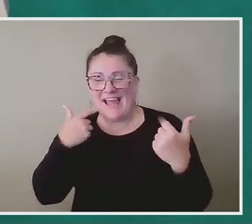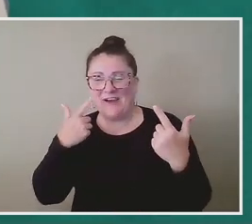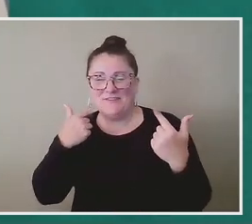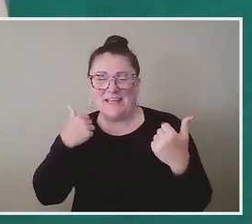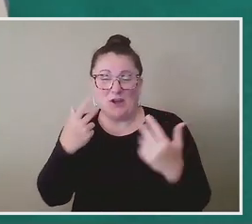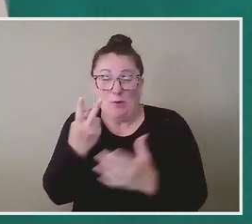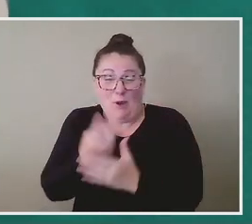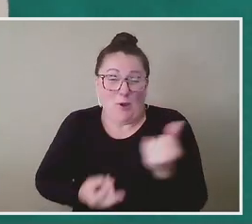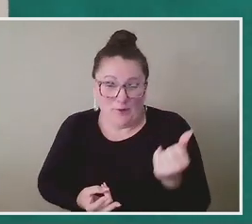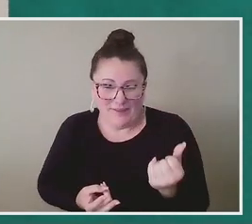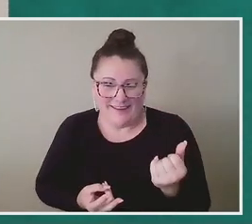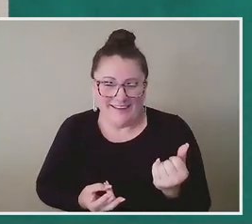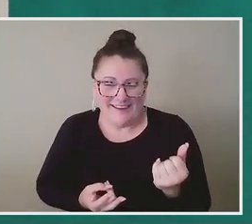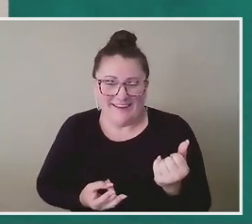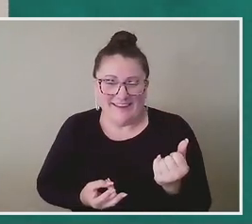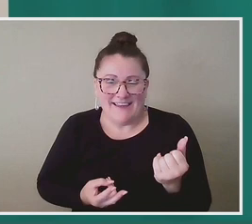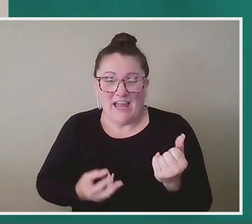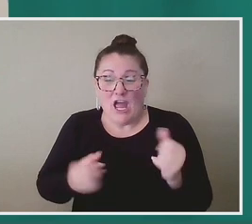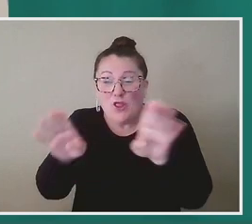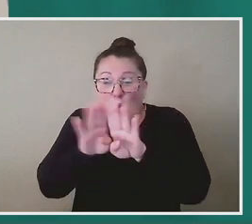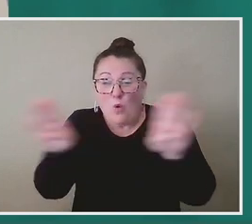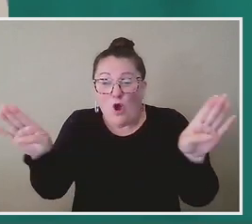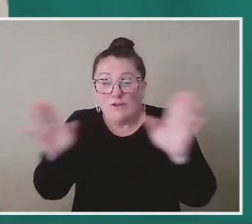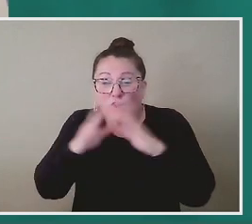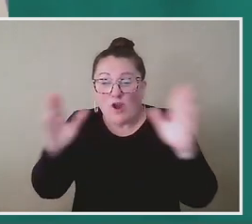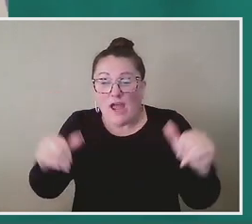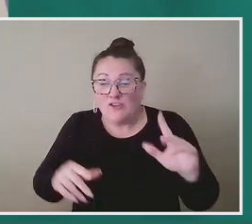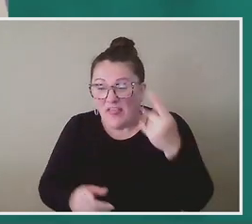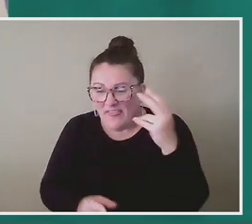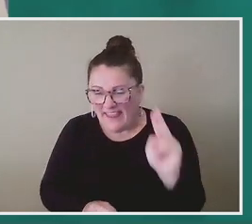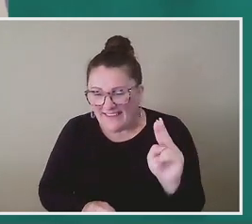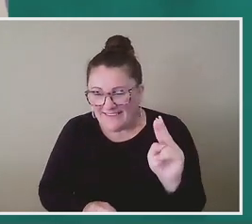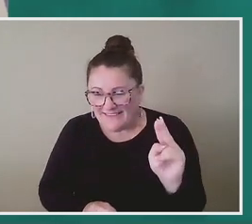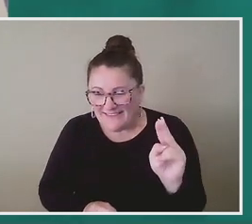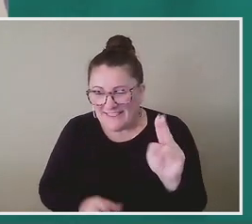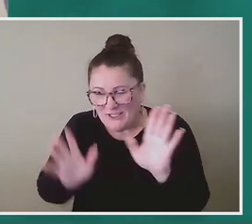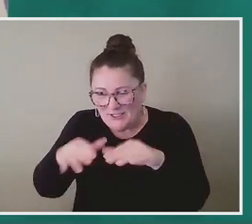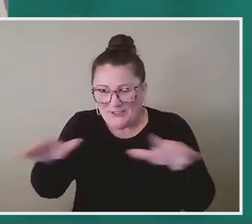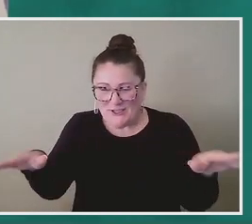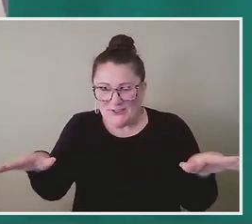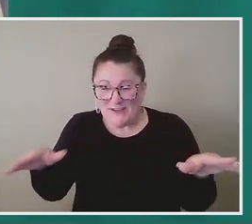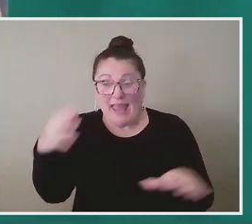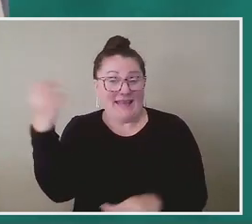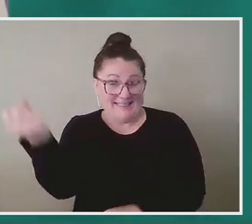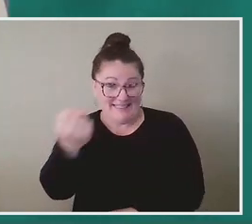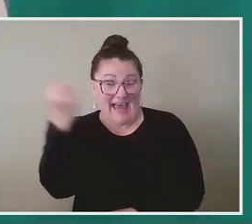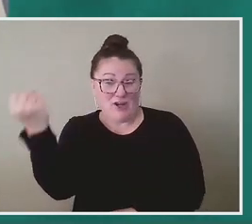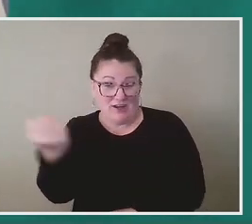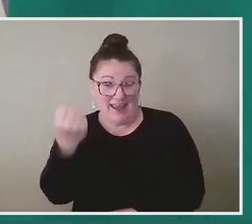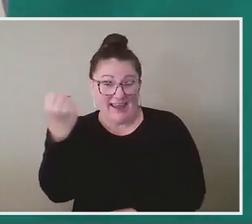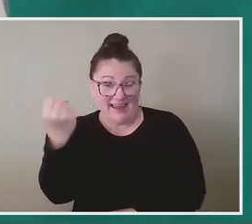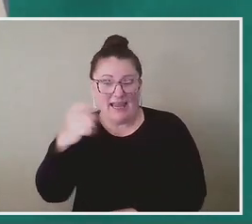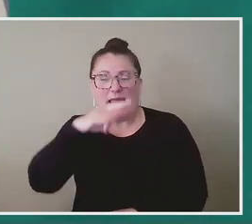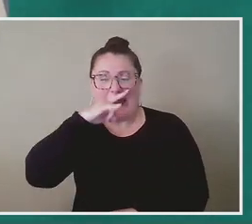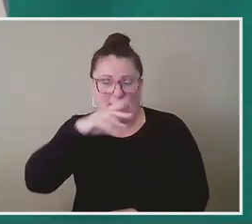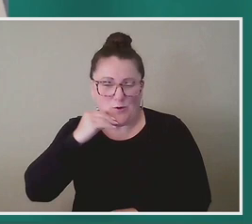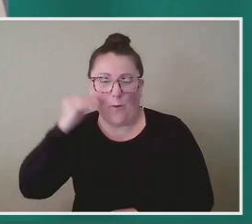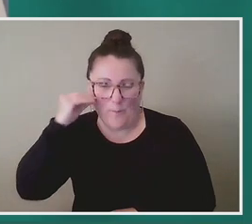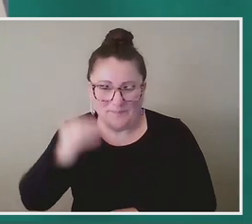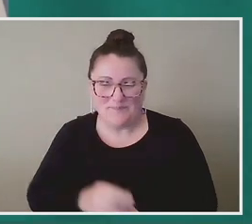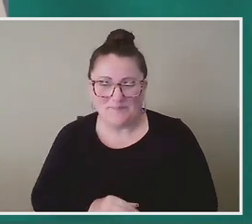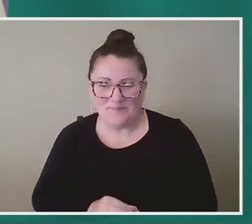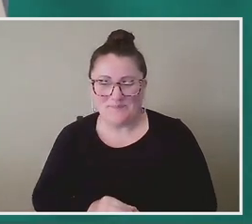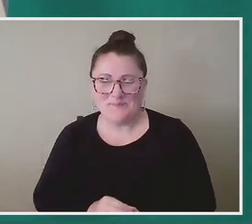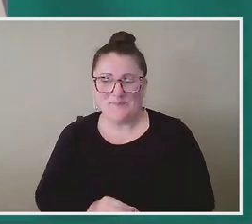two, is because the walls in our house are quite thin, and it is Saturday and they are home. But with that